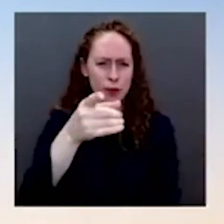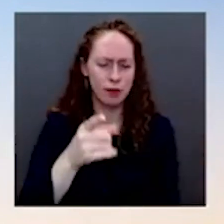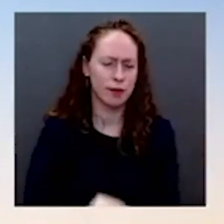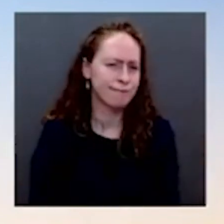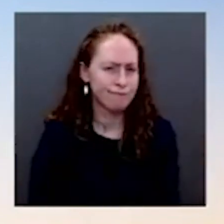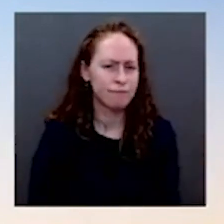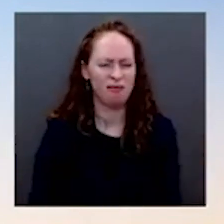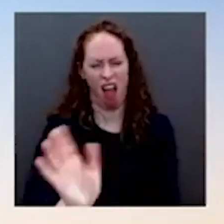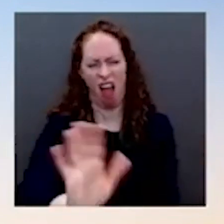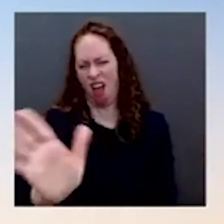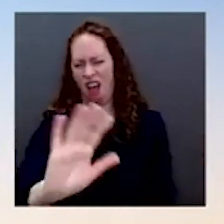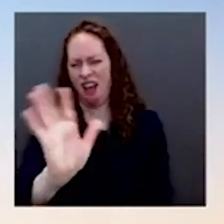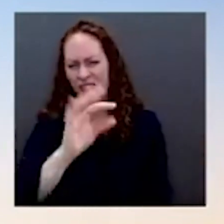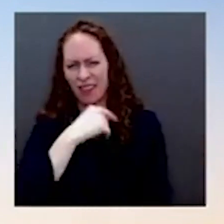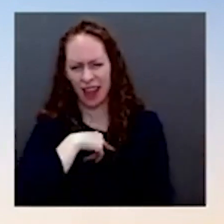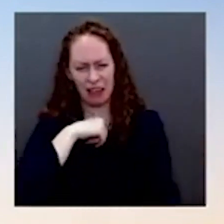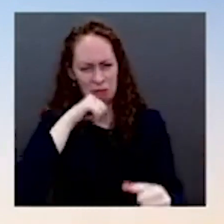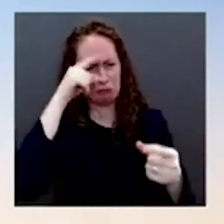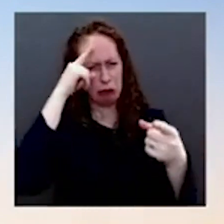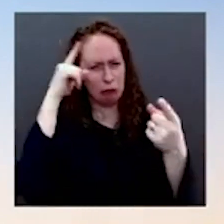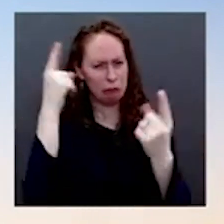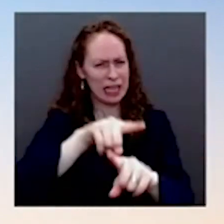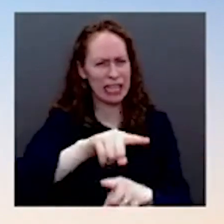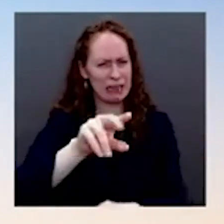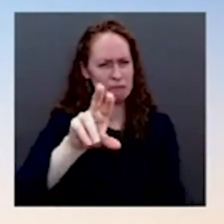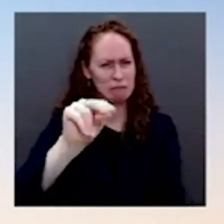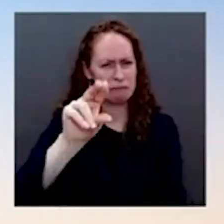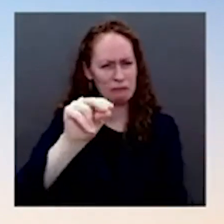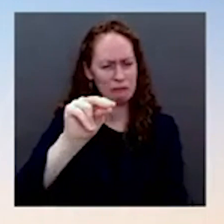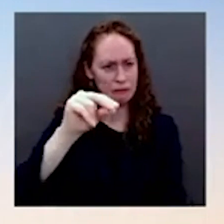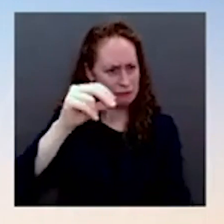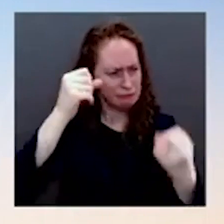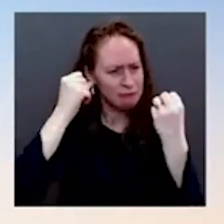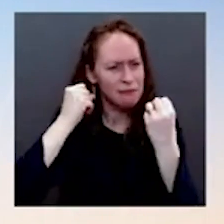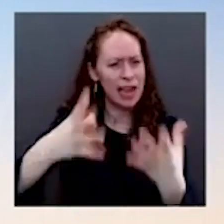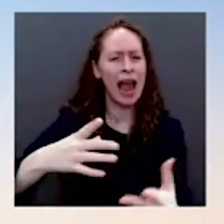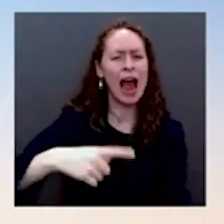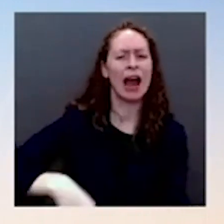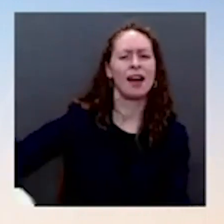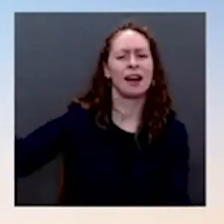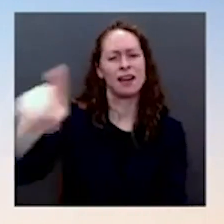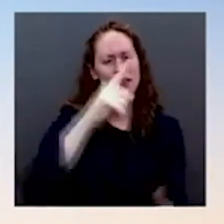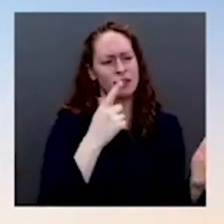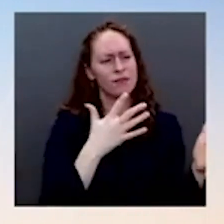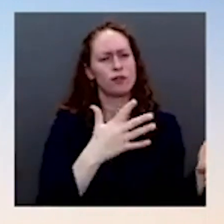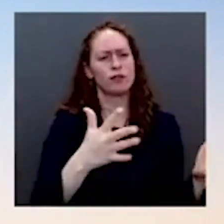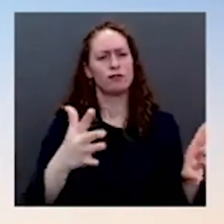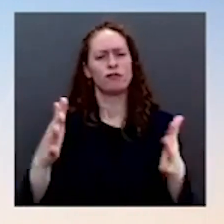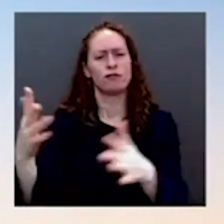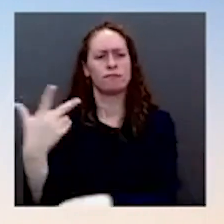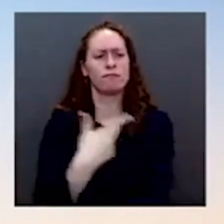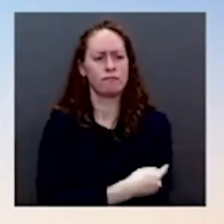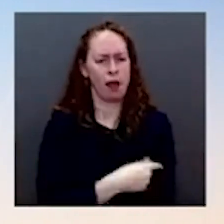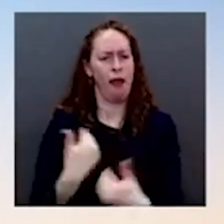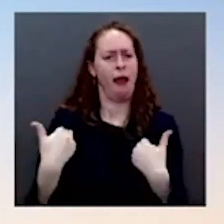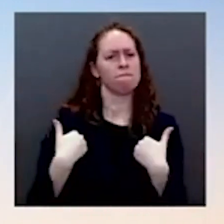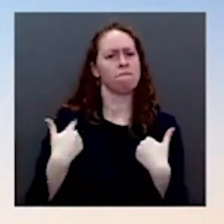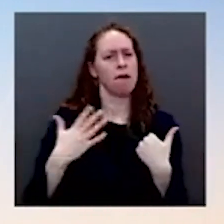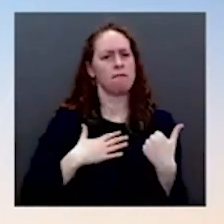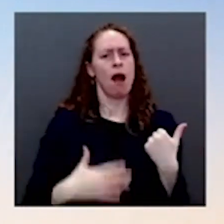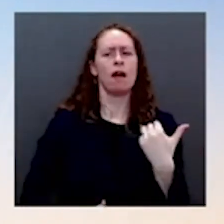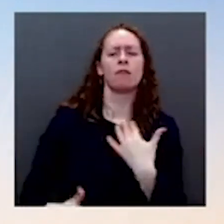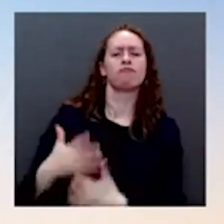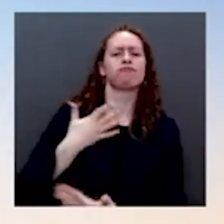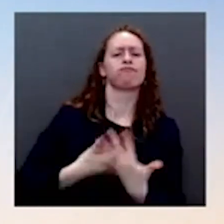protected from illness and death from the virus. We have also just purchased the largest over-the-counter purchase of